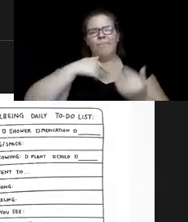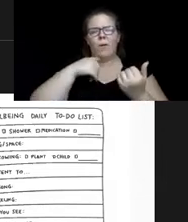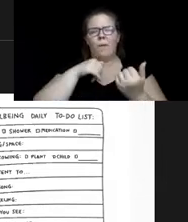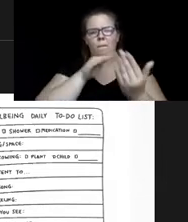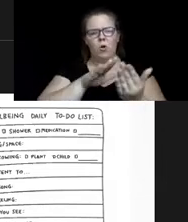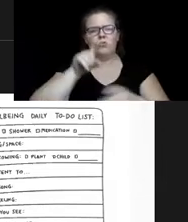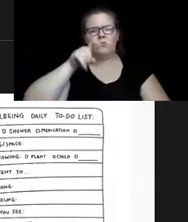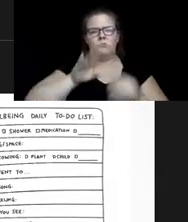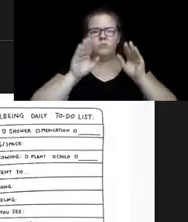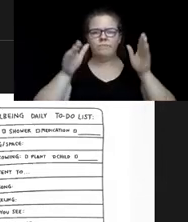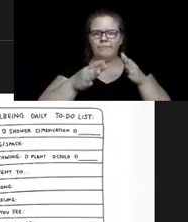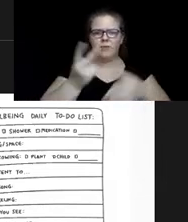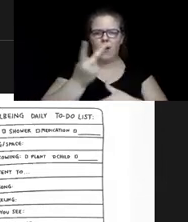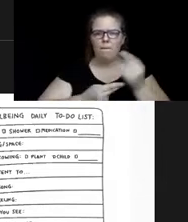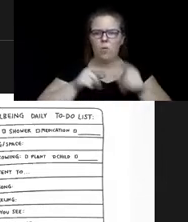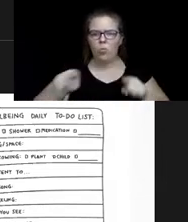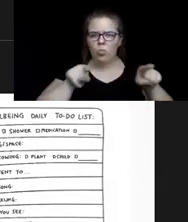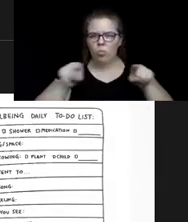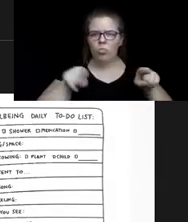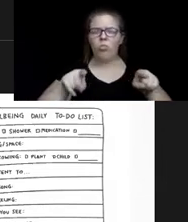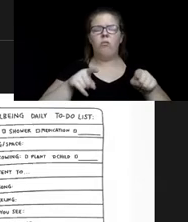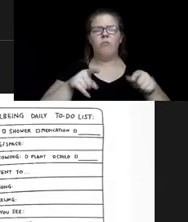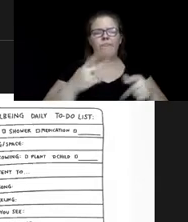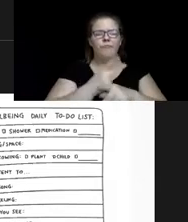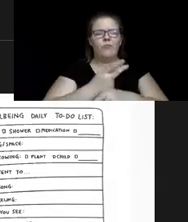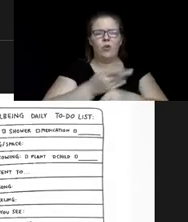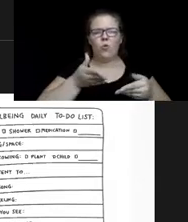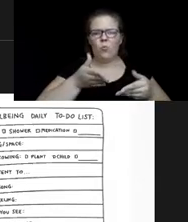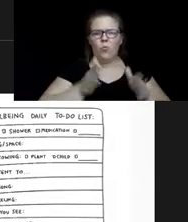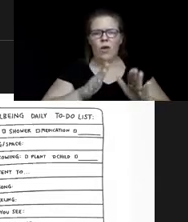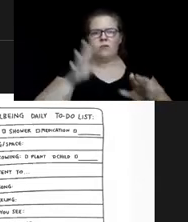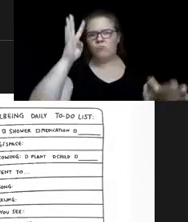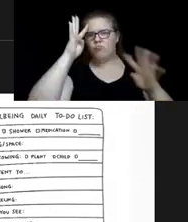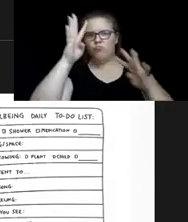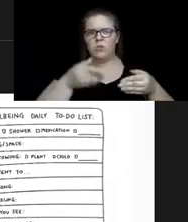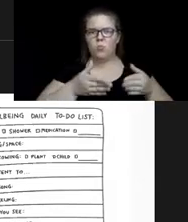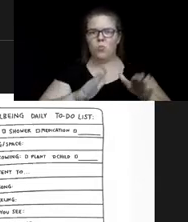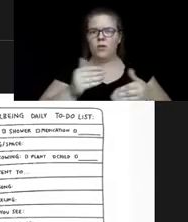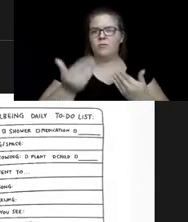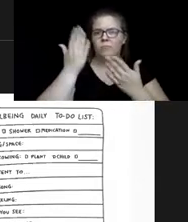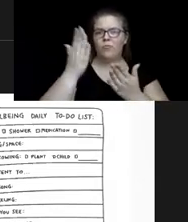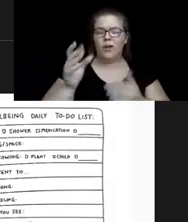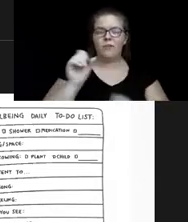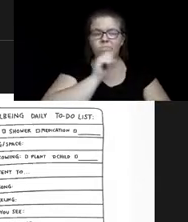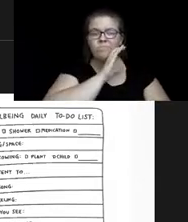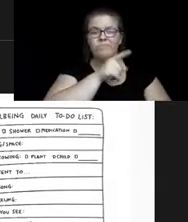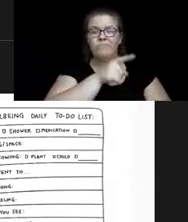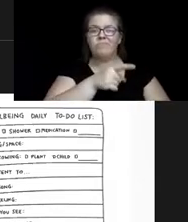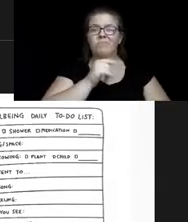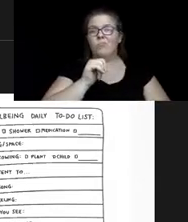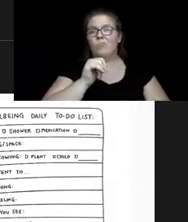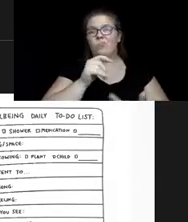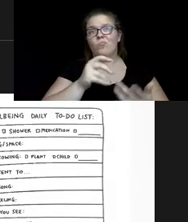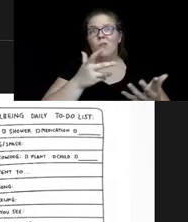and that we have to find ways, innovative ways to provide seniors that don't have access to